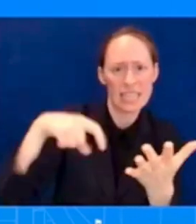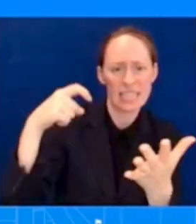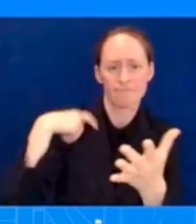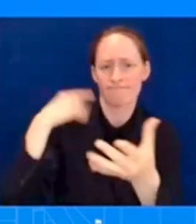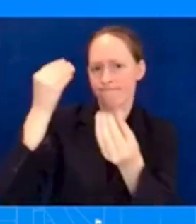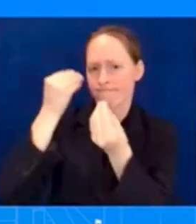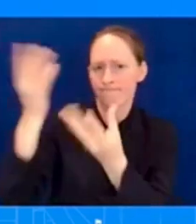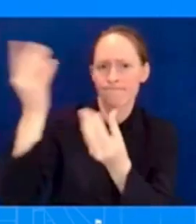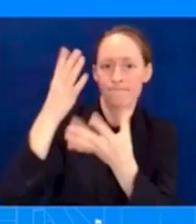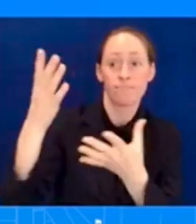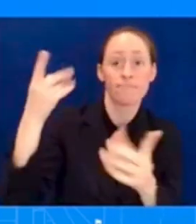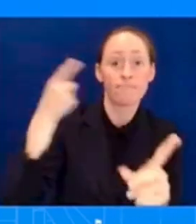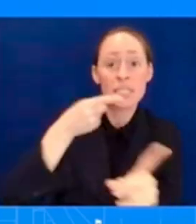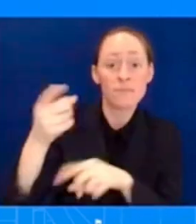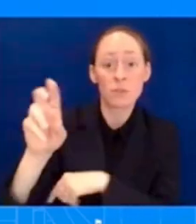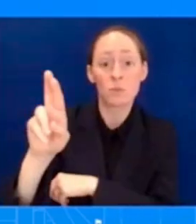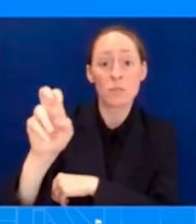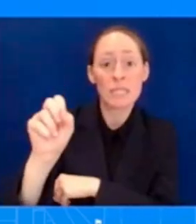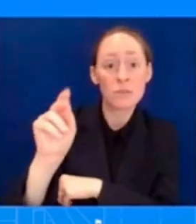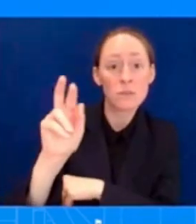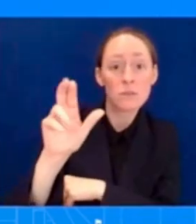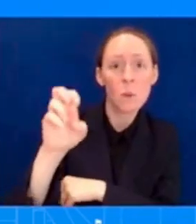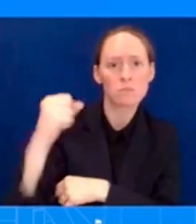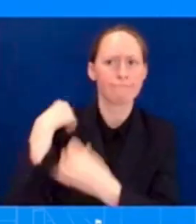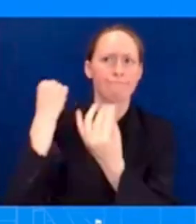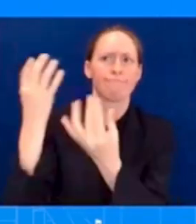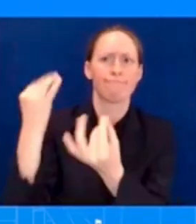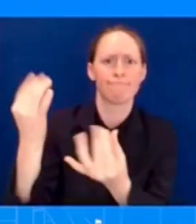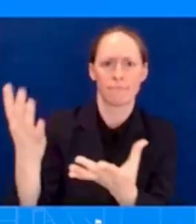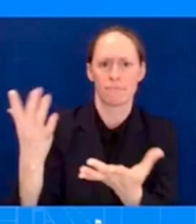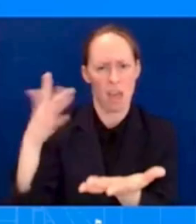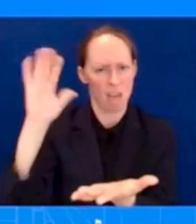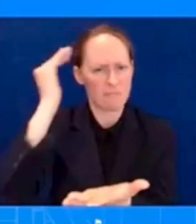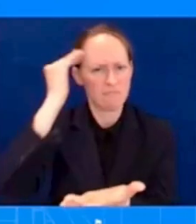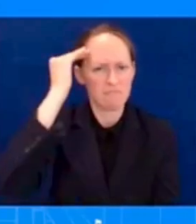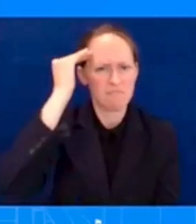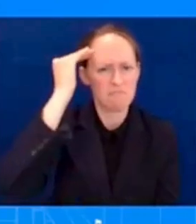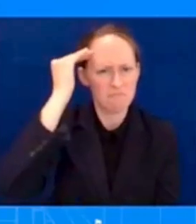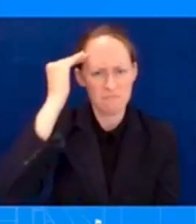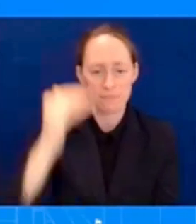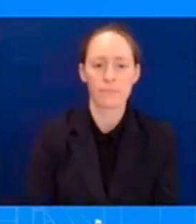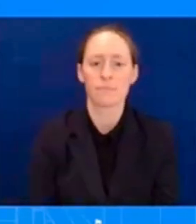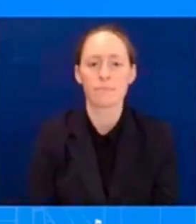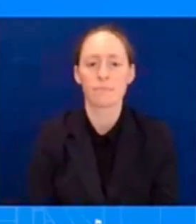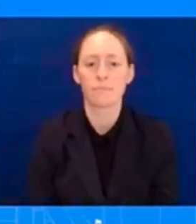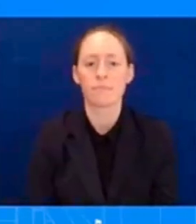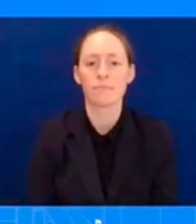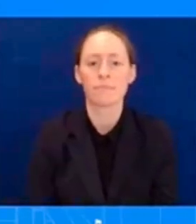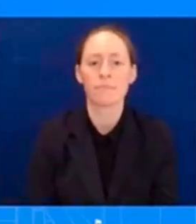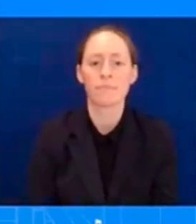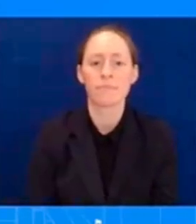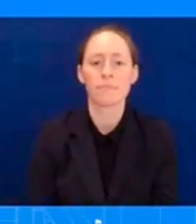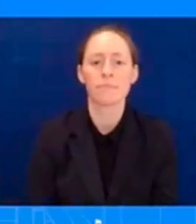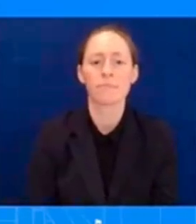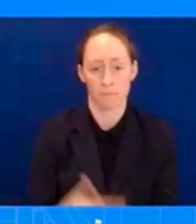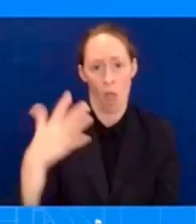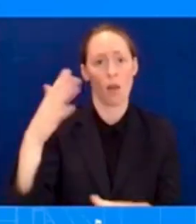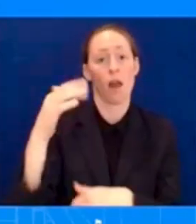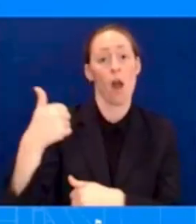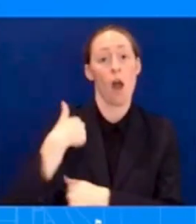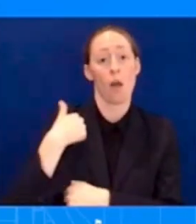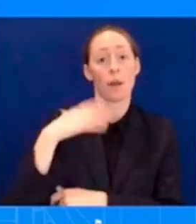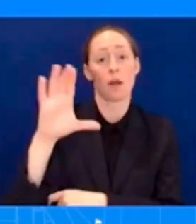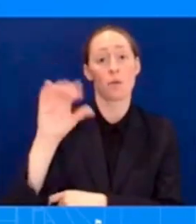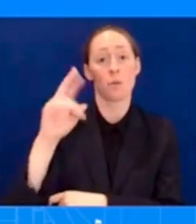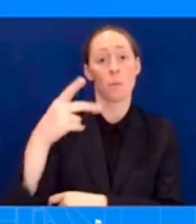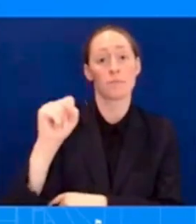we have already mission assigned the army corps of engineers to help support the debris mission and we will continue to work with the governor again to